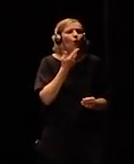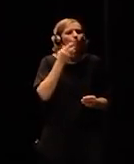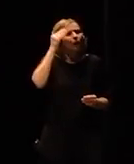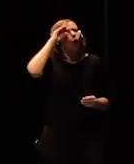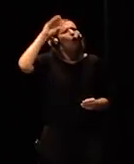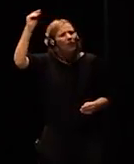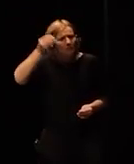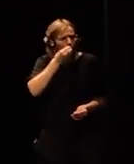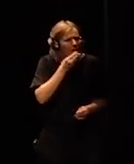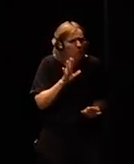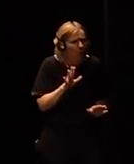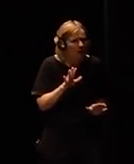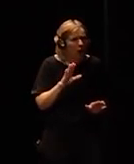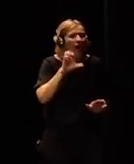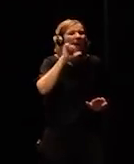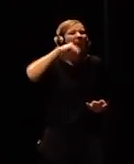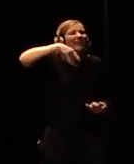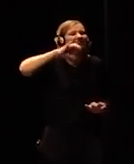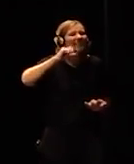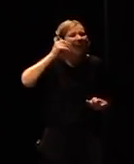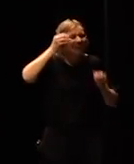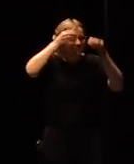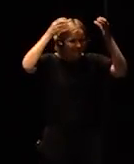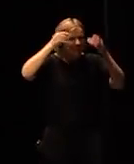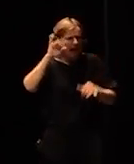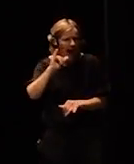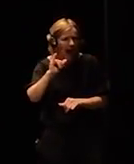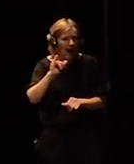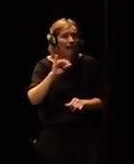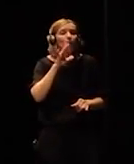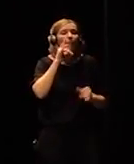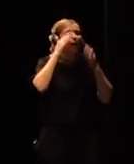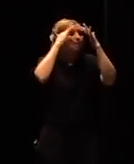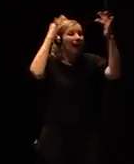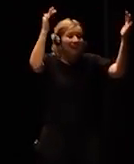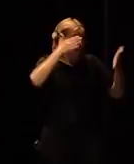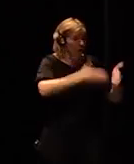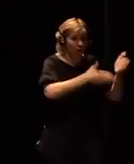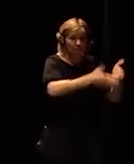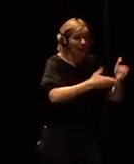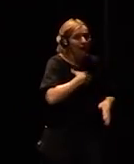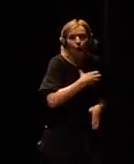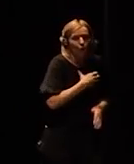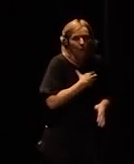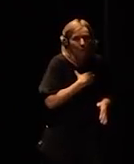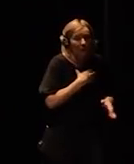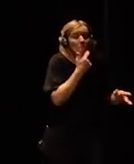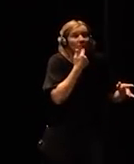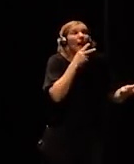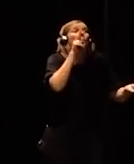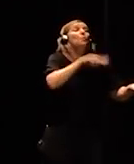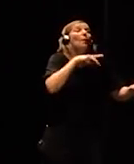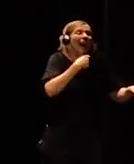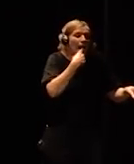but imagination machines will never have well I shouldn't say never you know it could be a hundred years yeah different